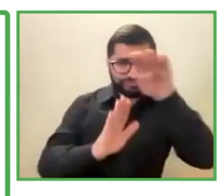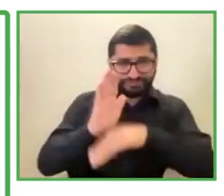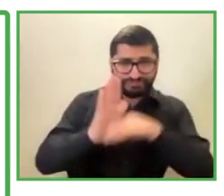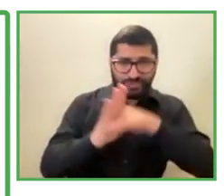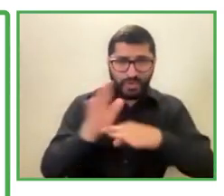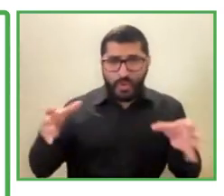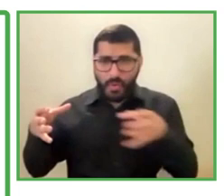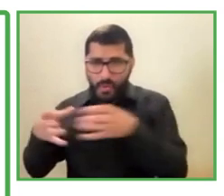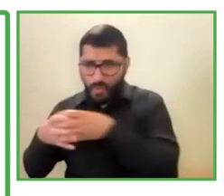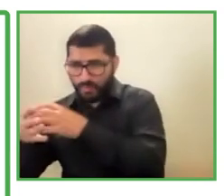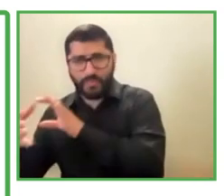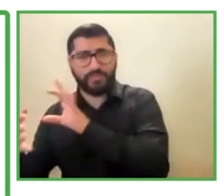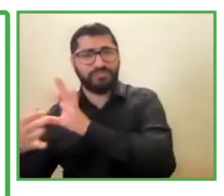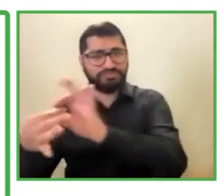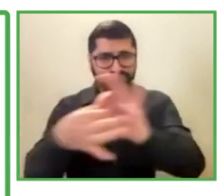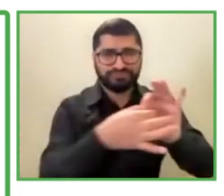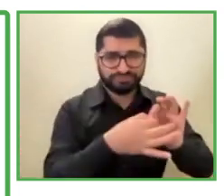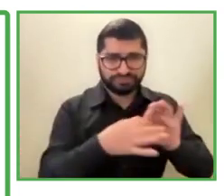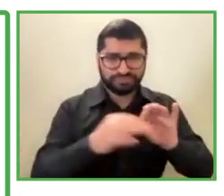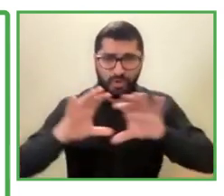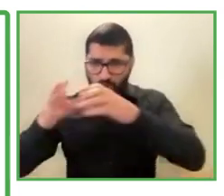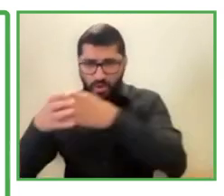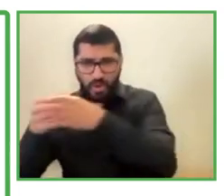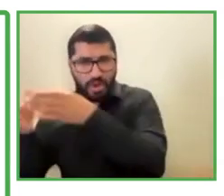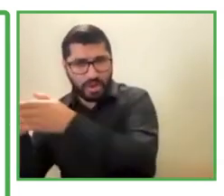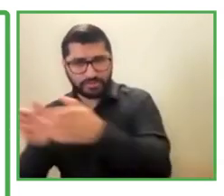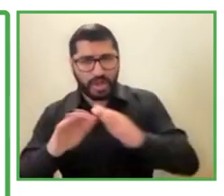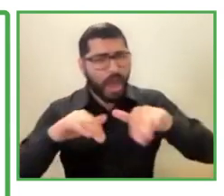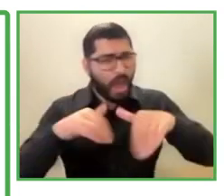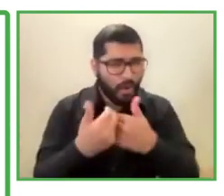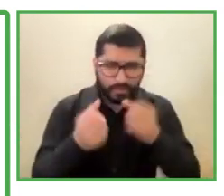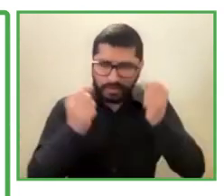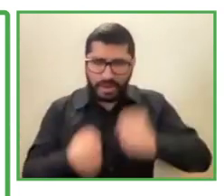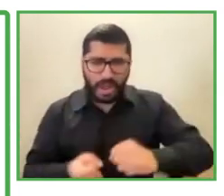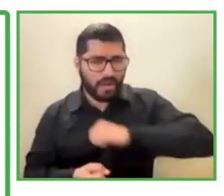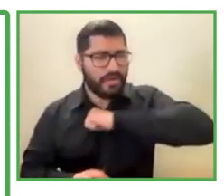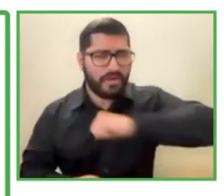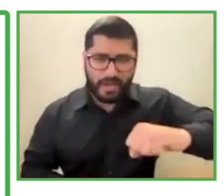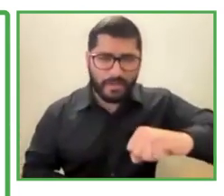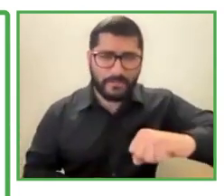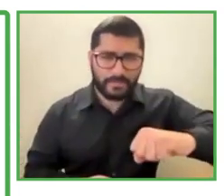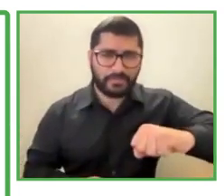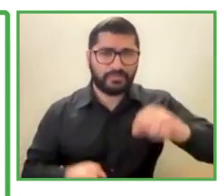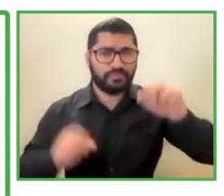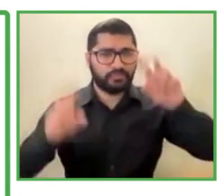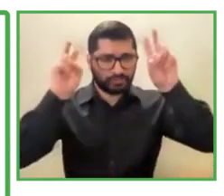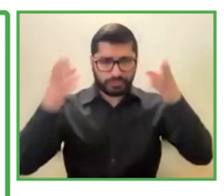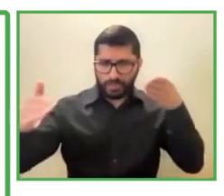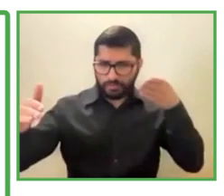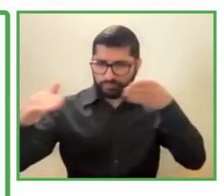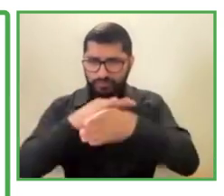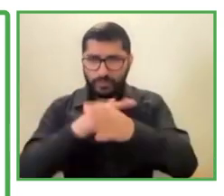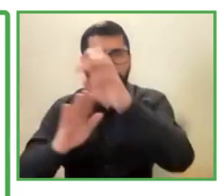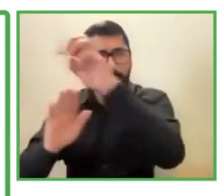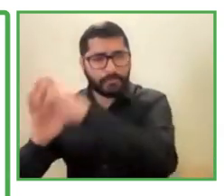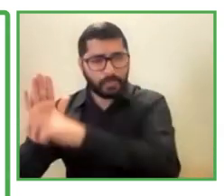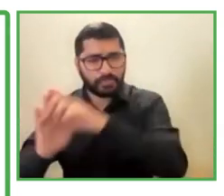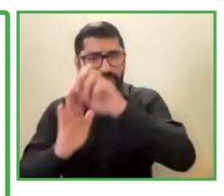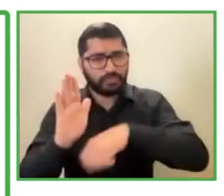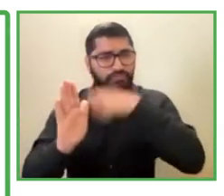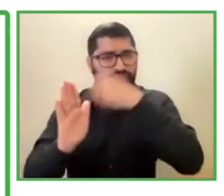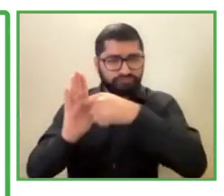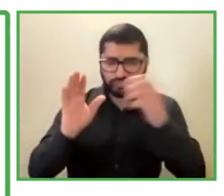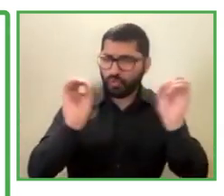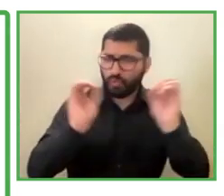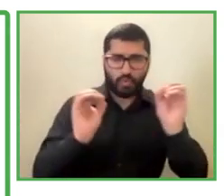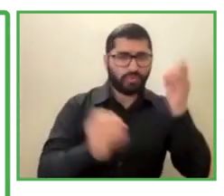into the projects without any discriminations, etc. So these are some of the affirmative programs that, you know, so that we have put in place.